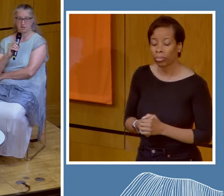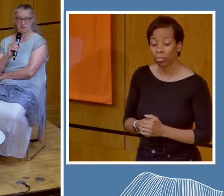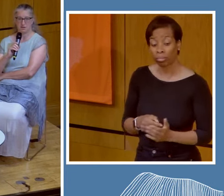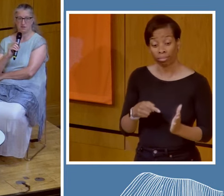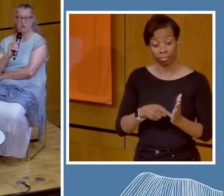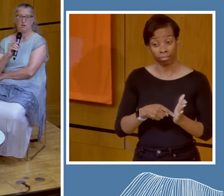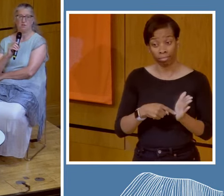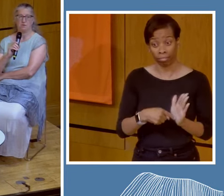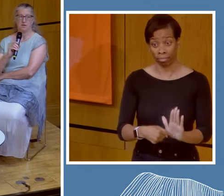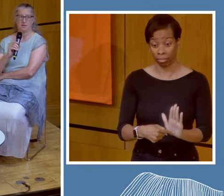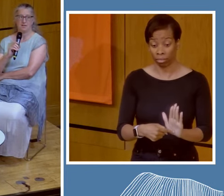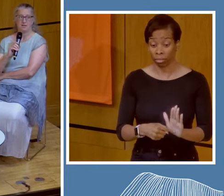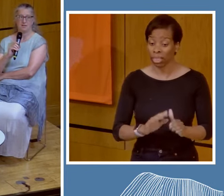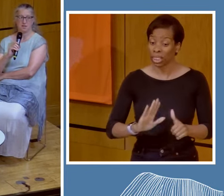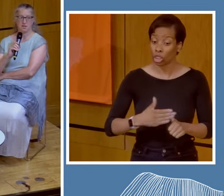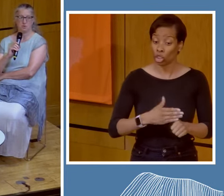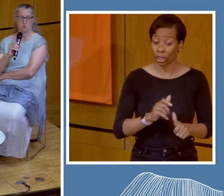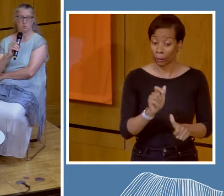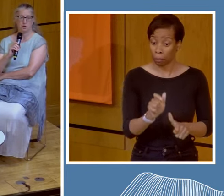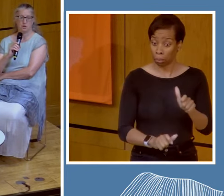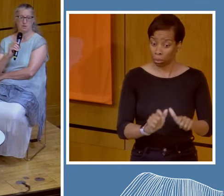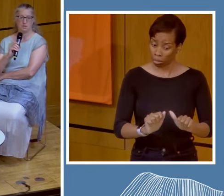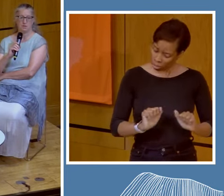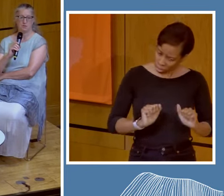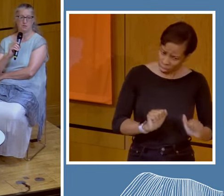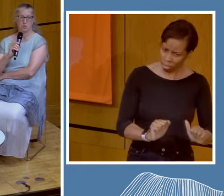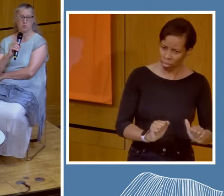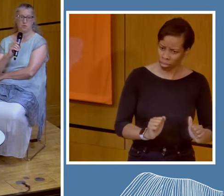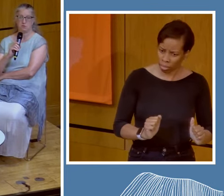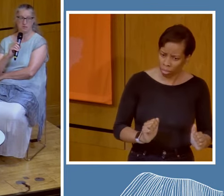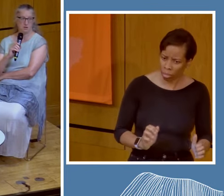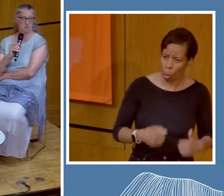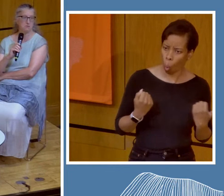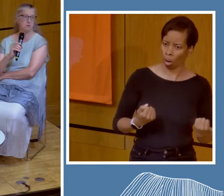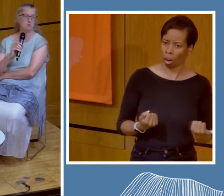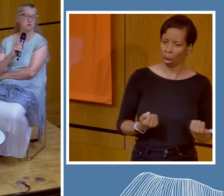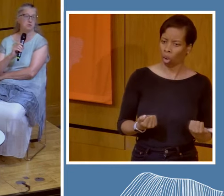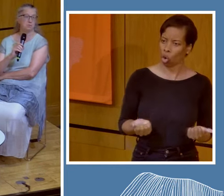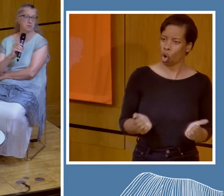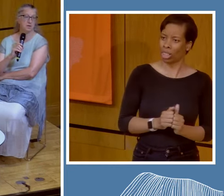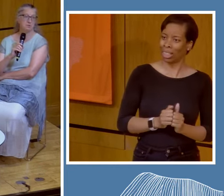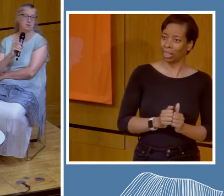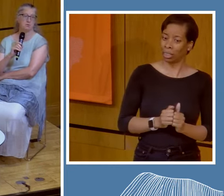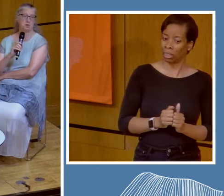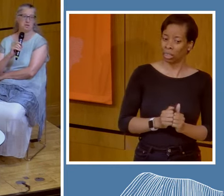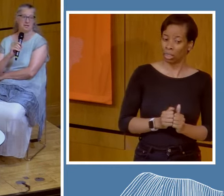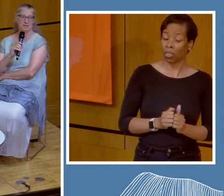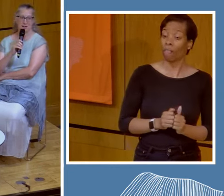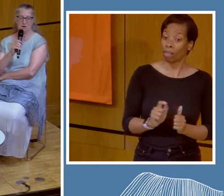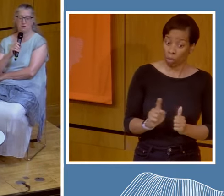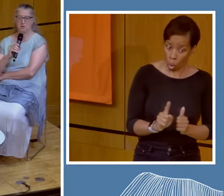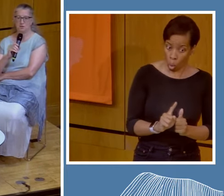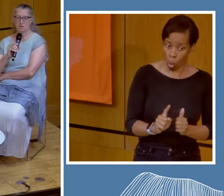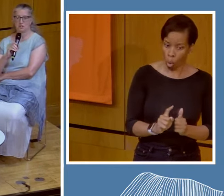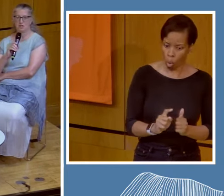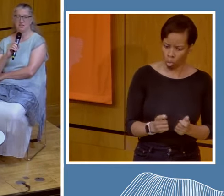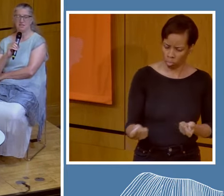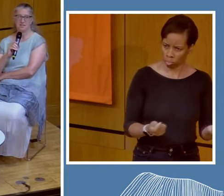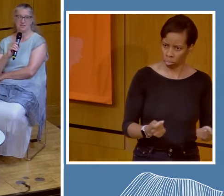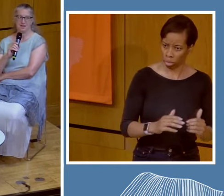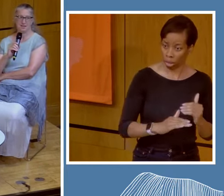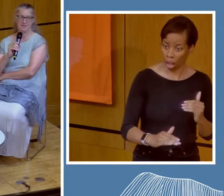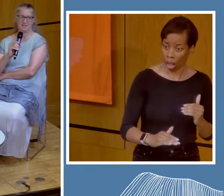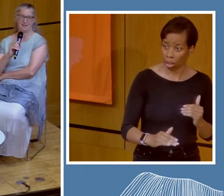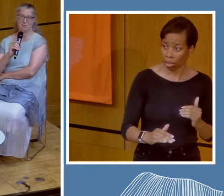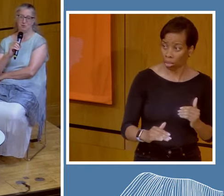consent for the lands that they have occupied. So if you want to do development, if you want to build a mine, our first question is